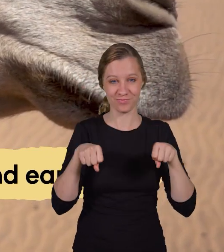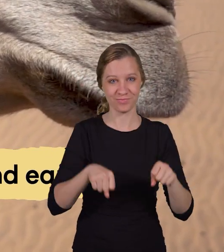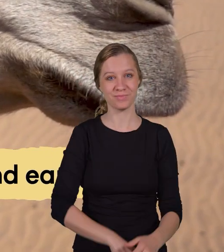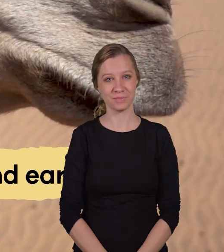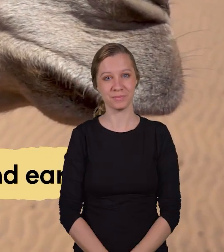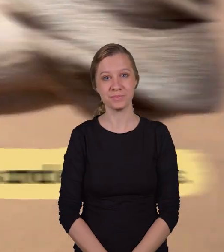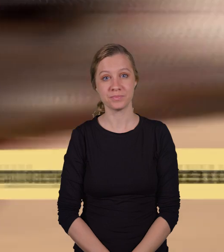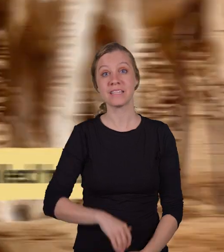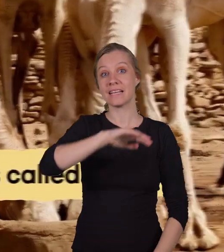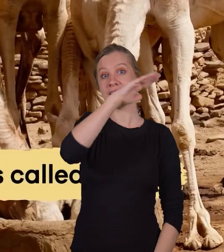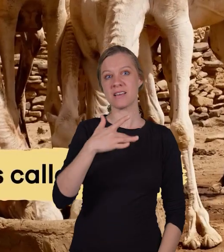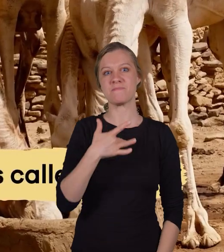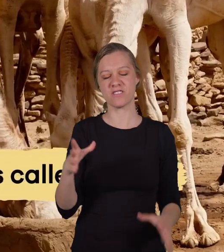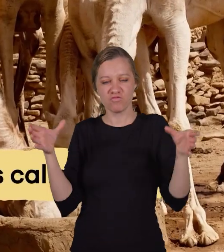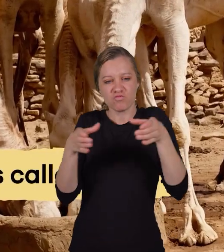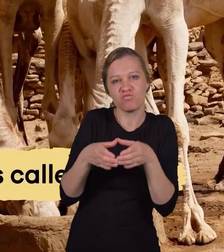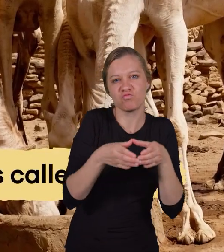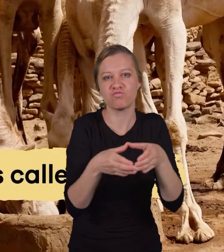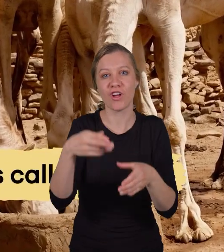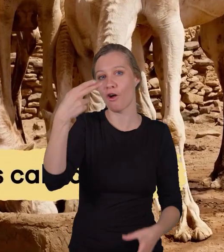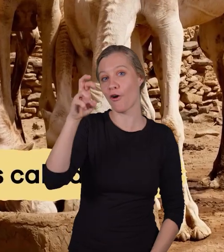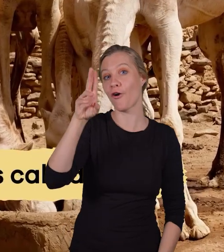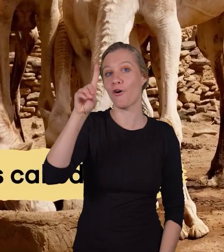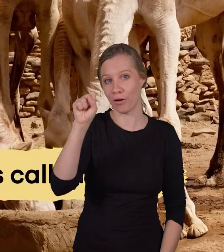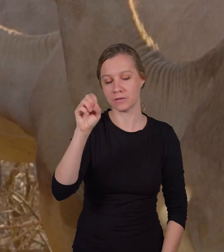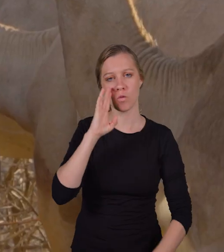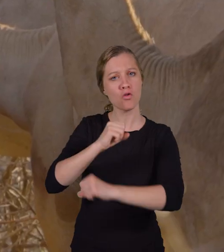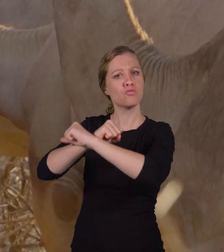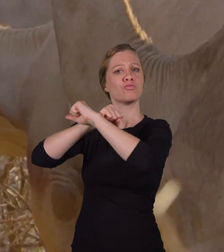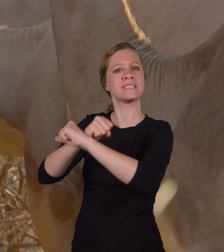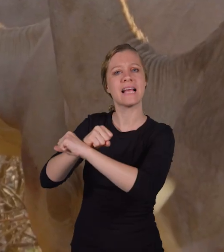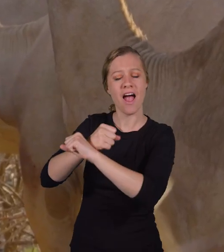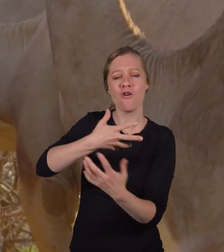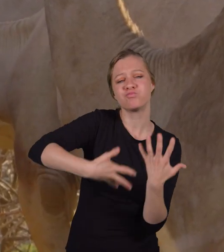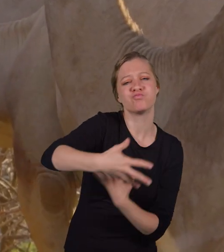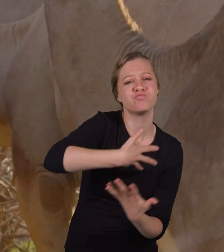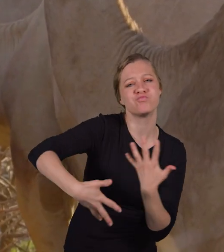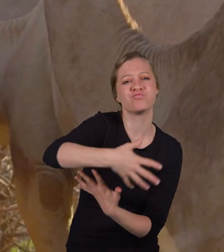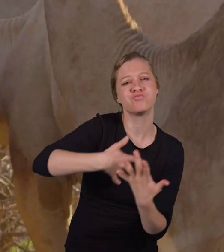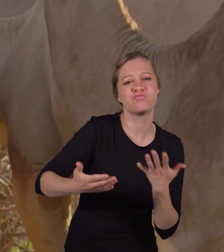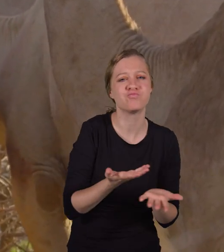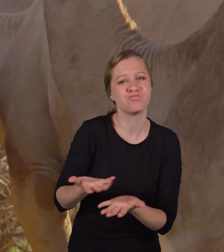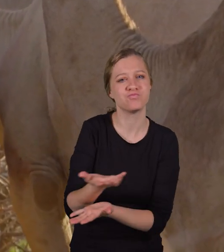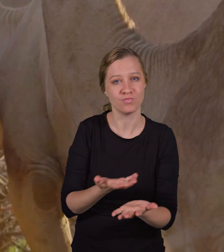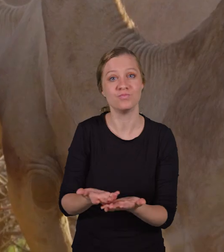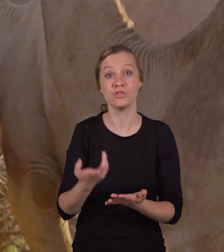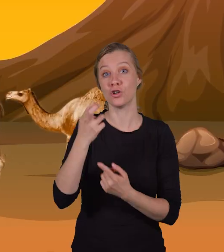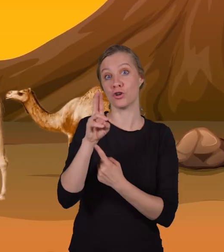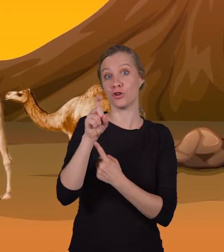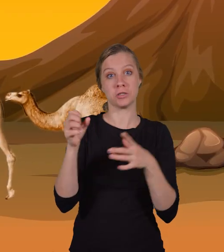ears. Camels typically live in groups called herds, which provide them with protection and social interaction.